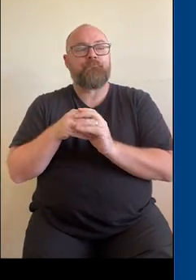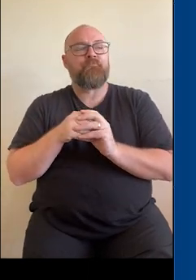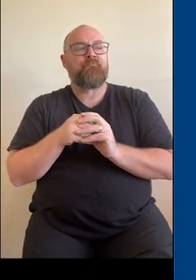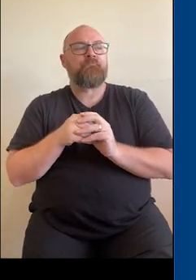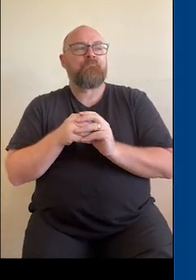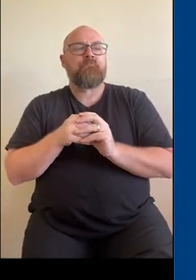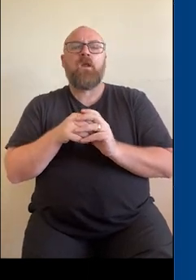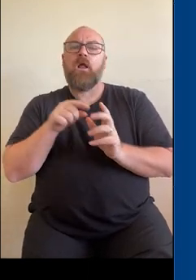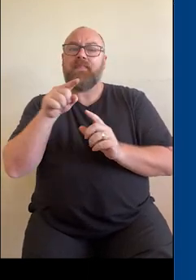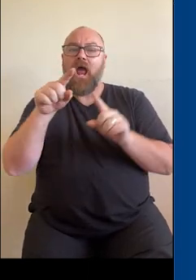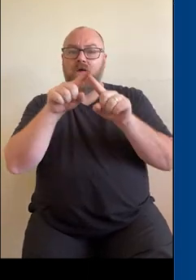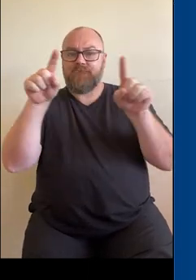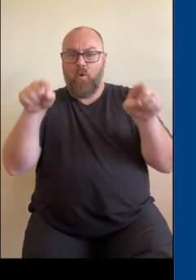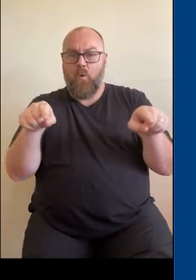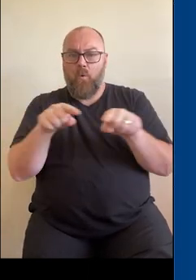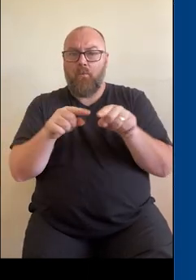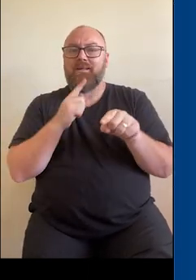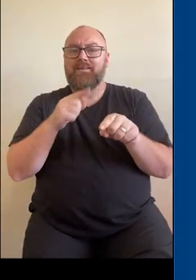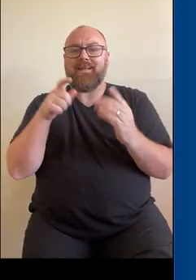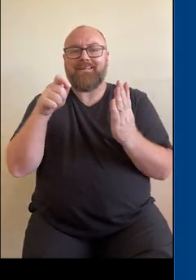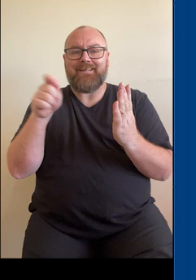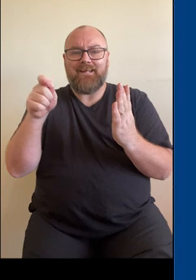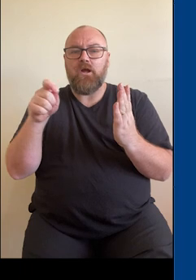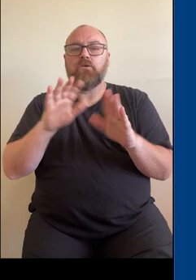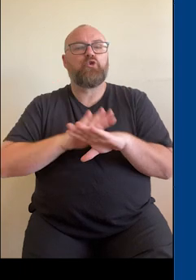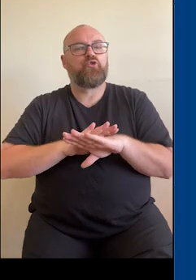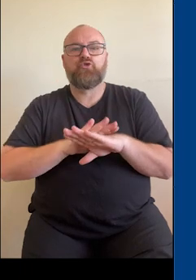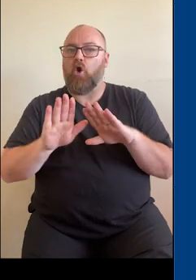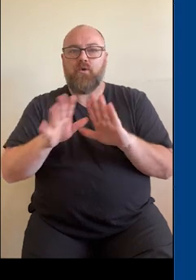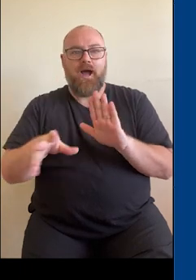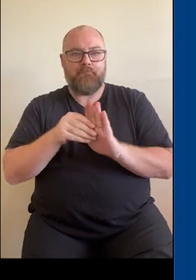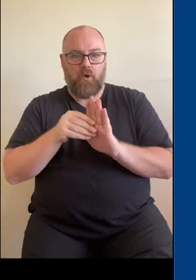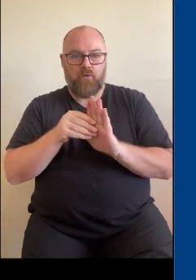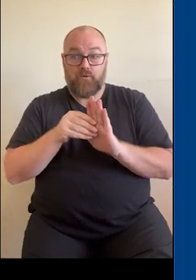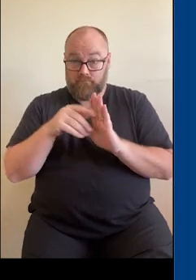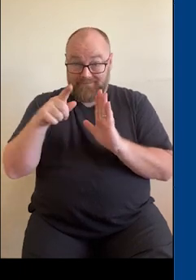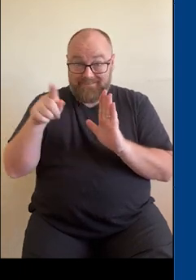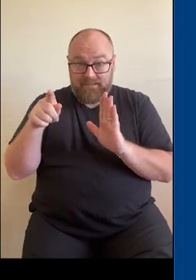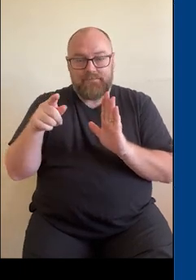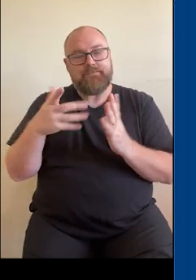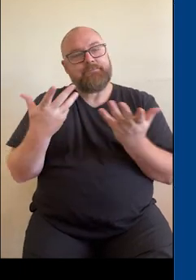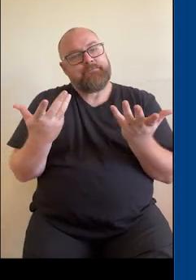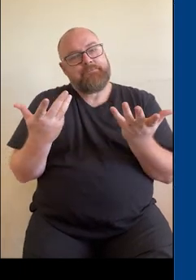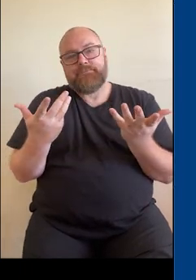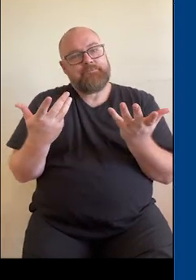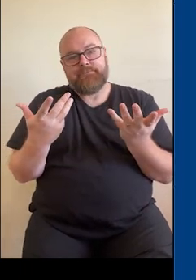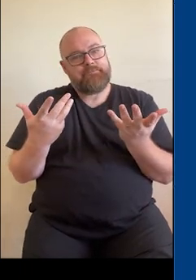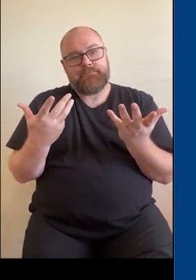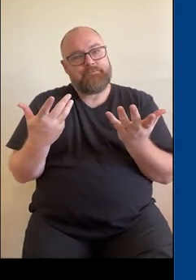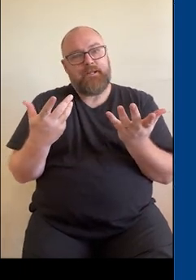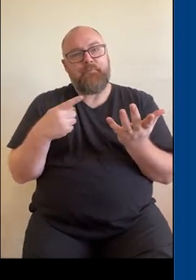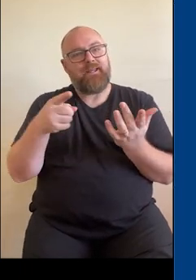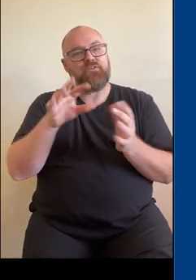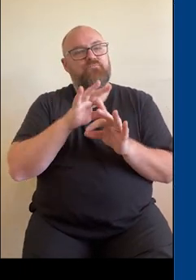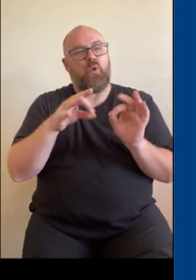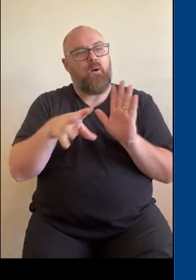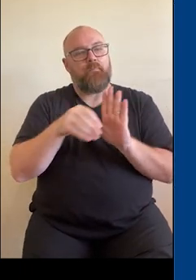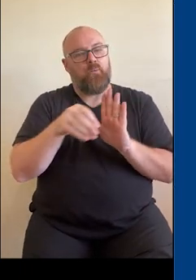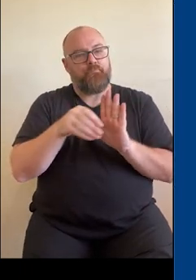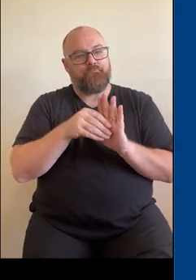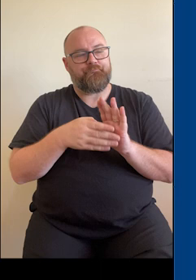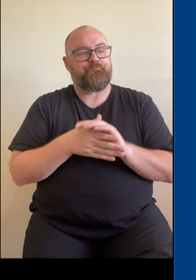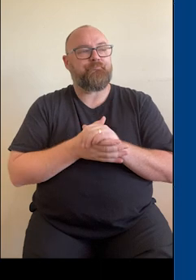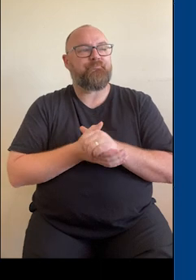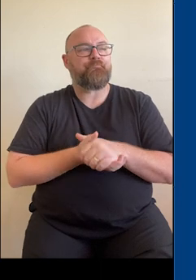a box on the form that says do not send to my health record and if that's ticked, then your pathology report won't be uploaded.